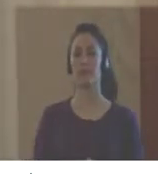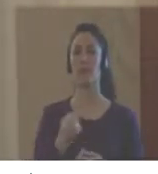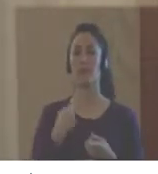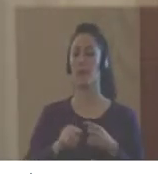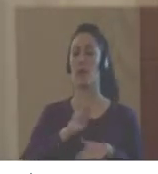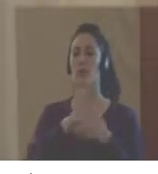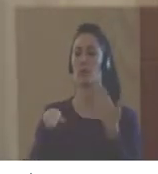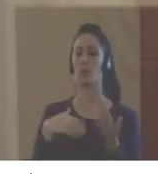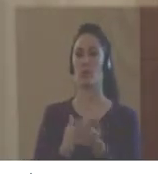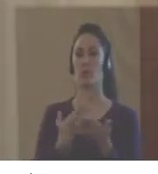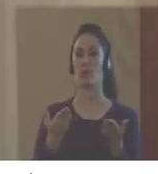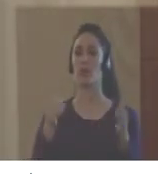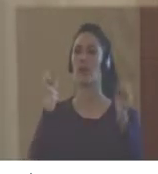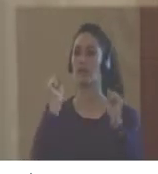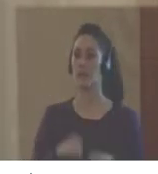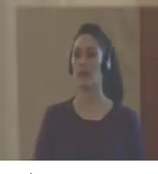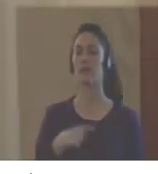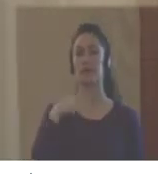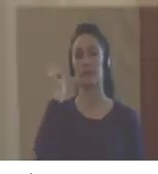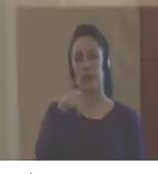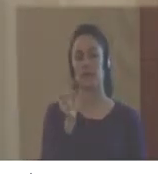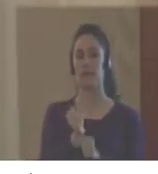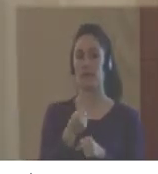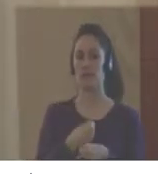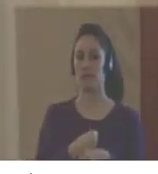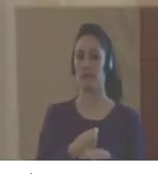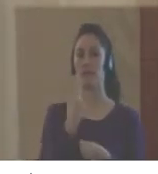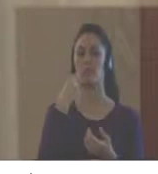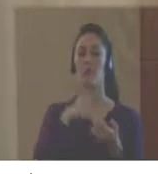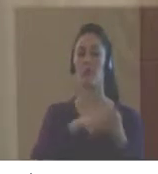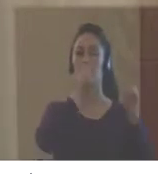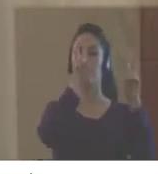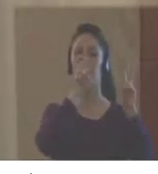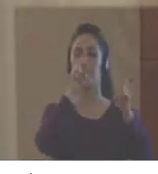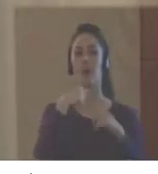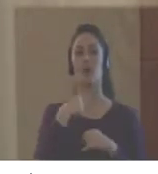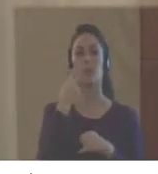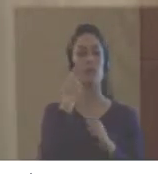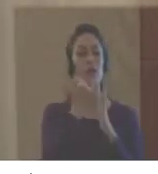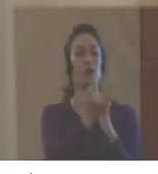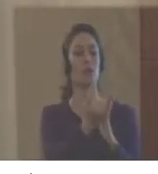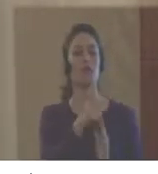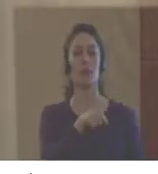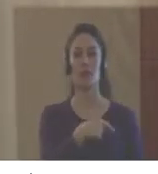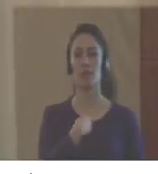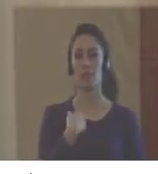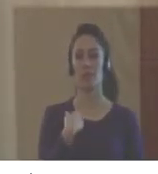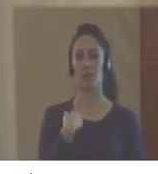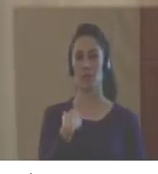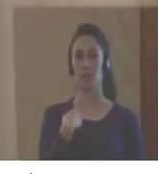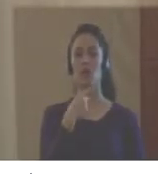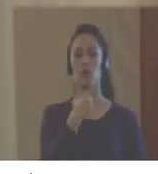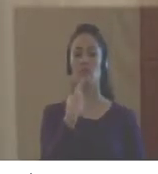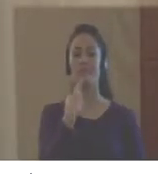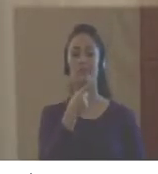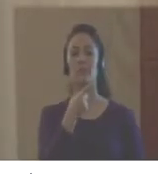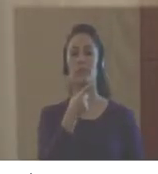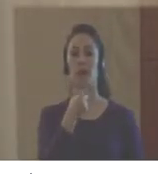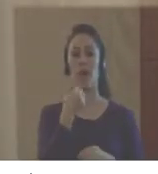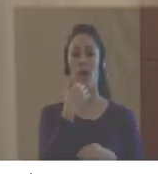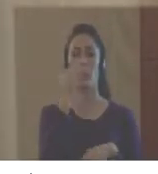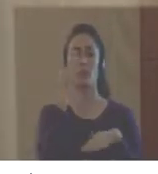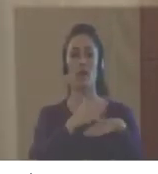elements that have to be done when it comes to risk management. First of all,